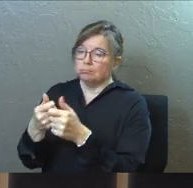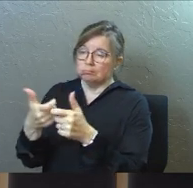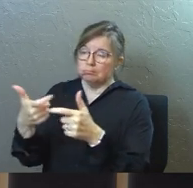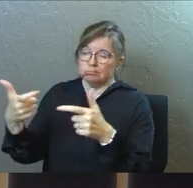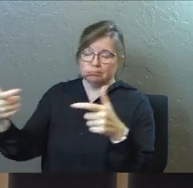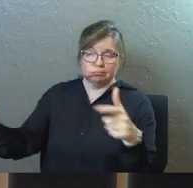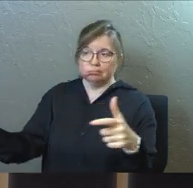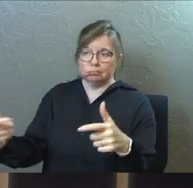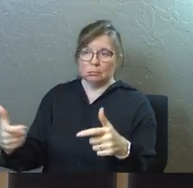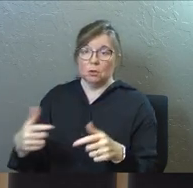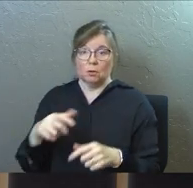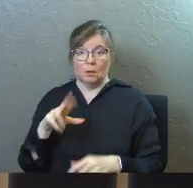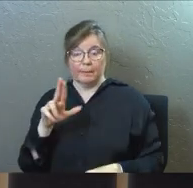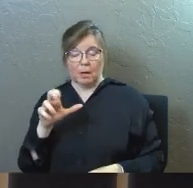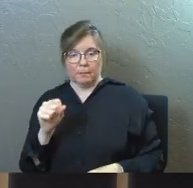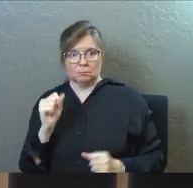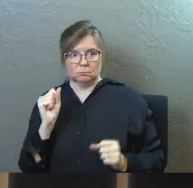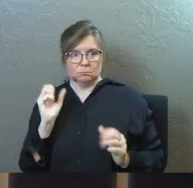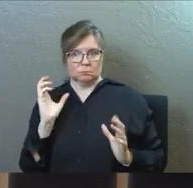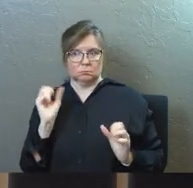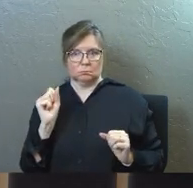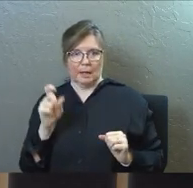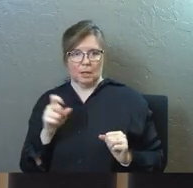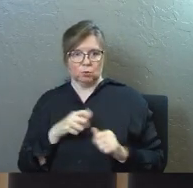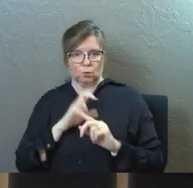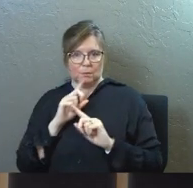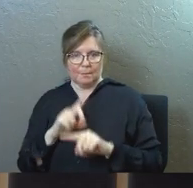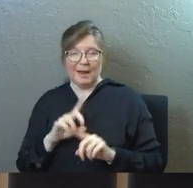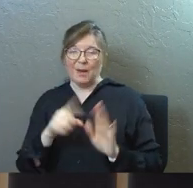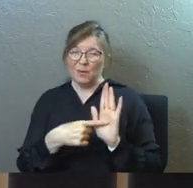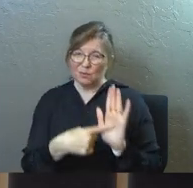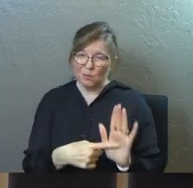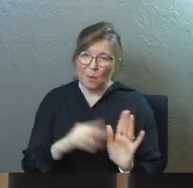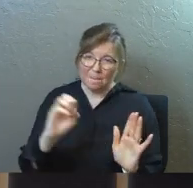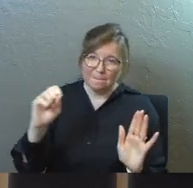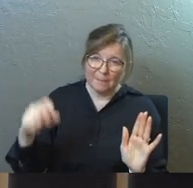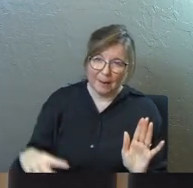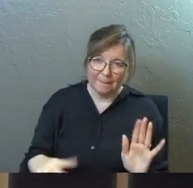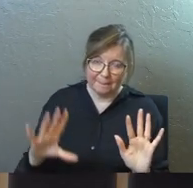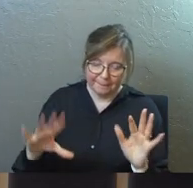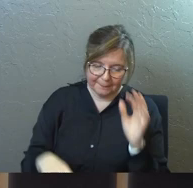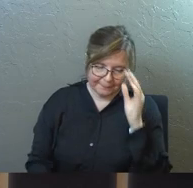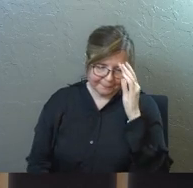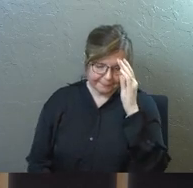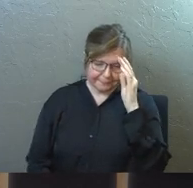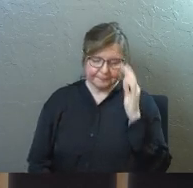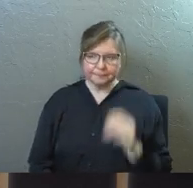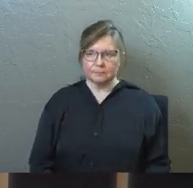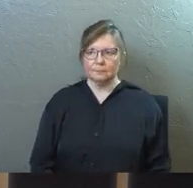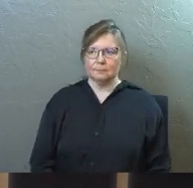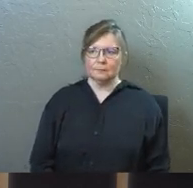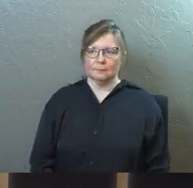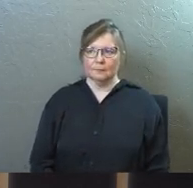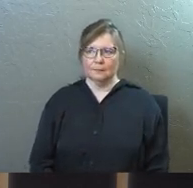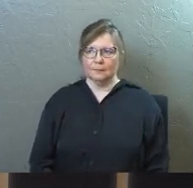Barnabas has to respond, now I've got a map just to geek out even more on you, have we got the map, there it